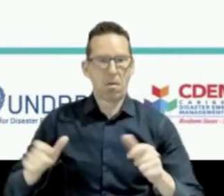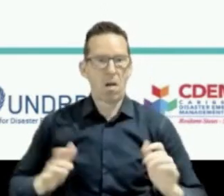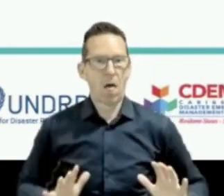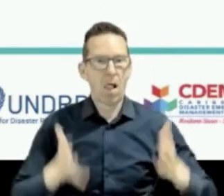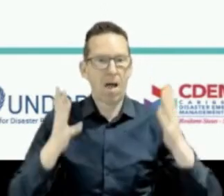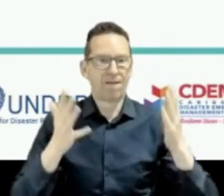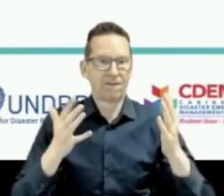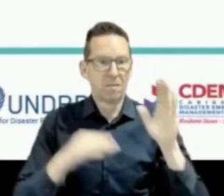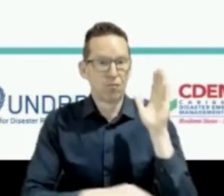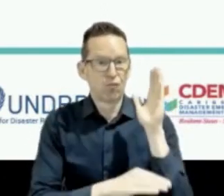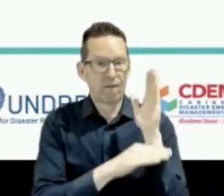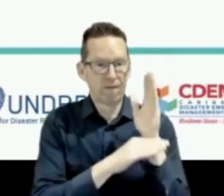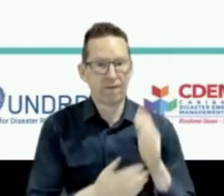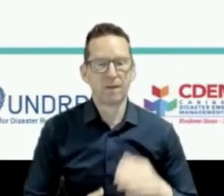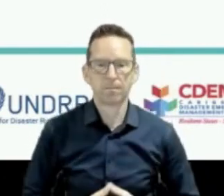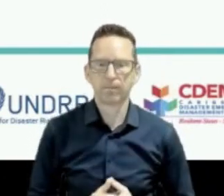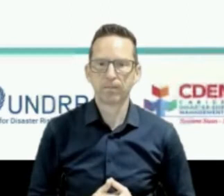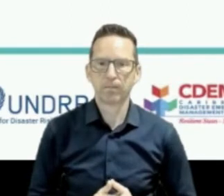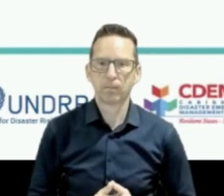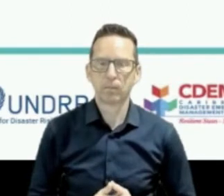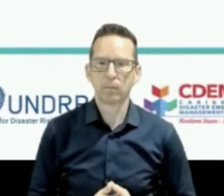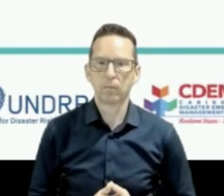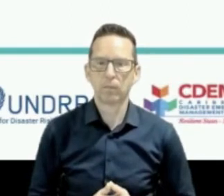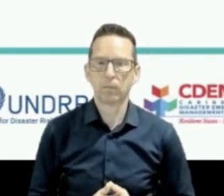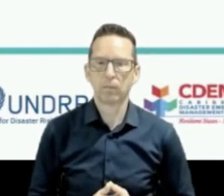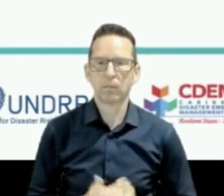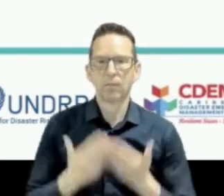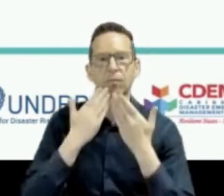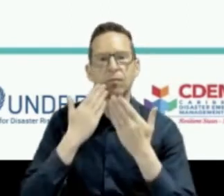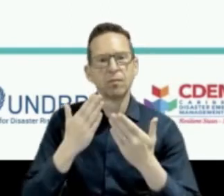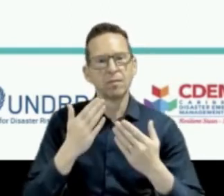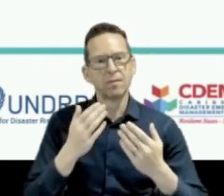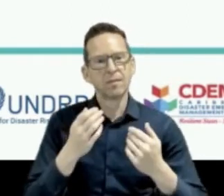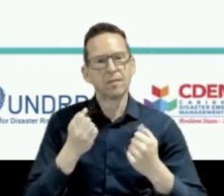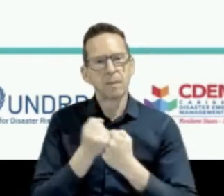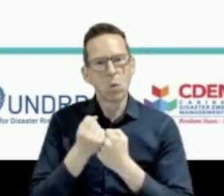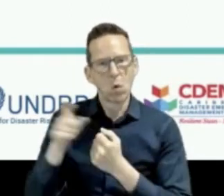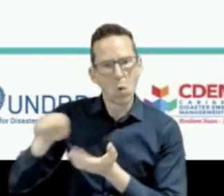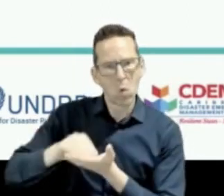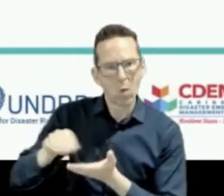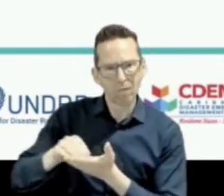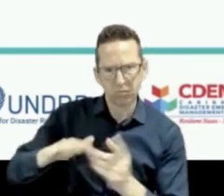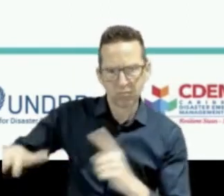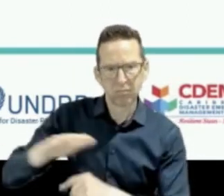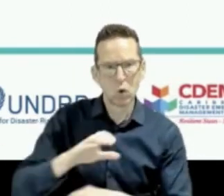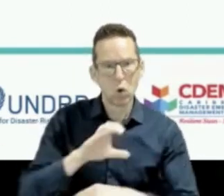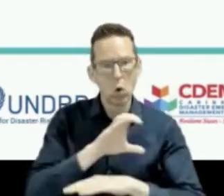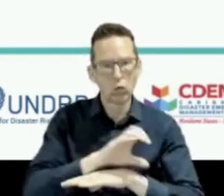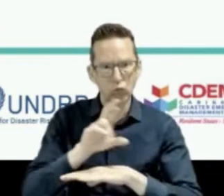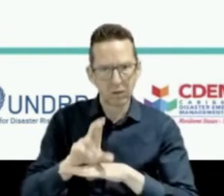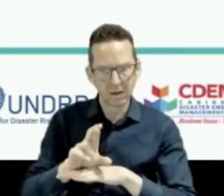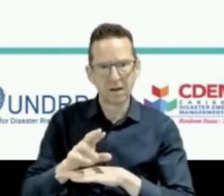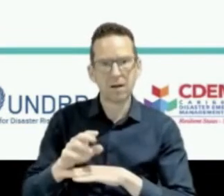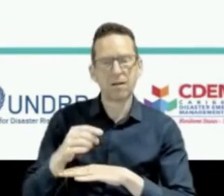support received from the government office in Costa Rica and from my colleagues in the US National Lightning Safety Council, in particular